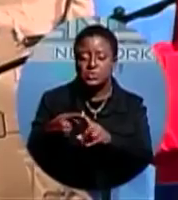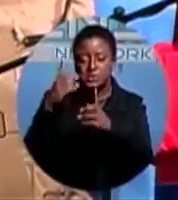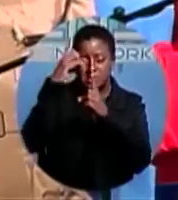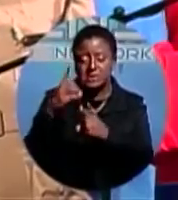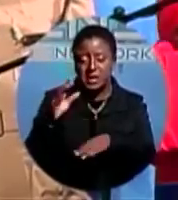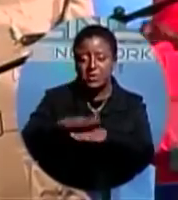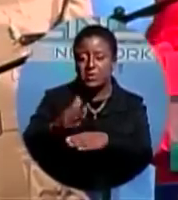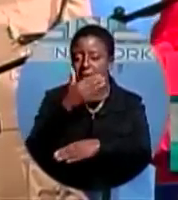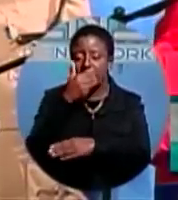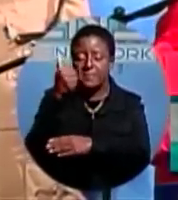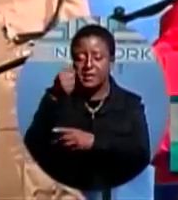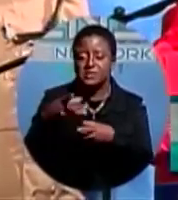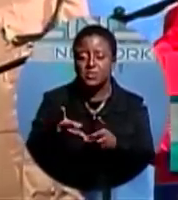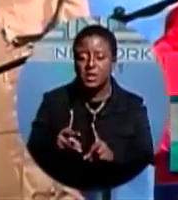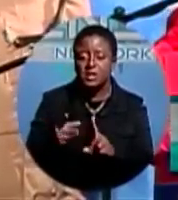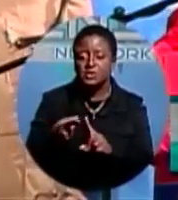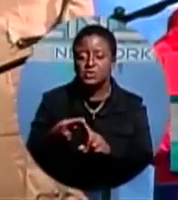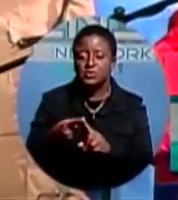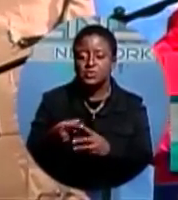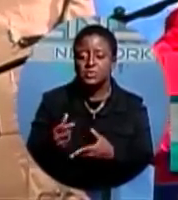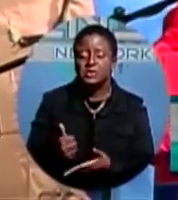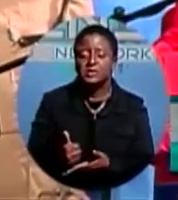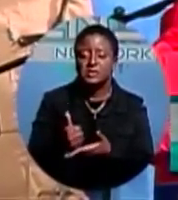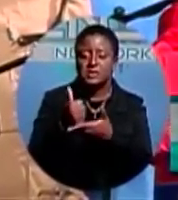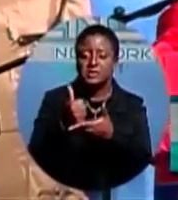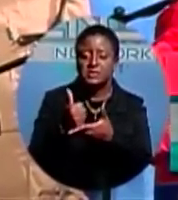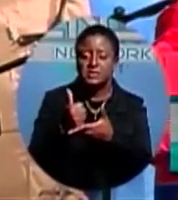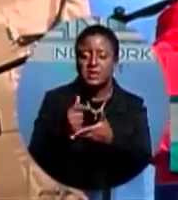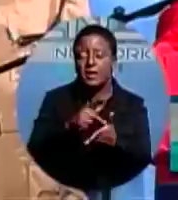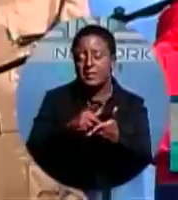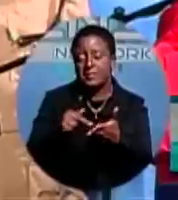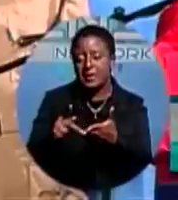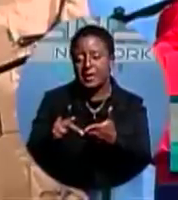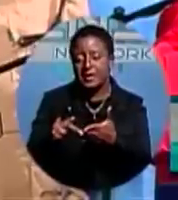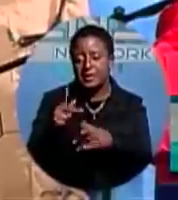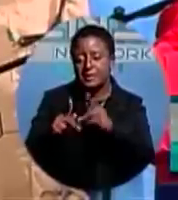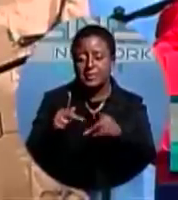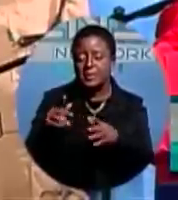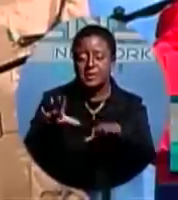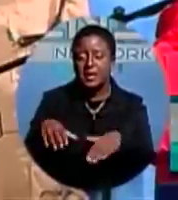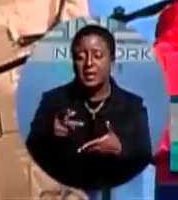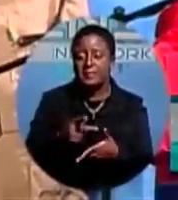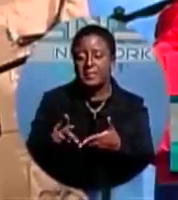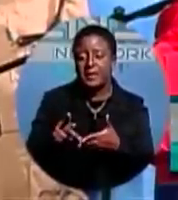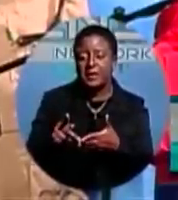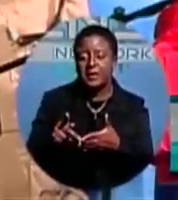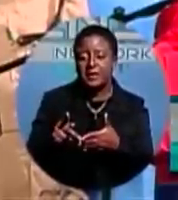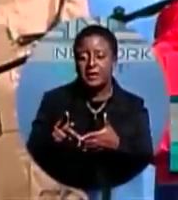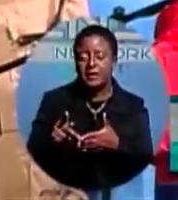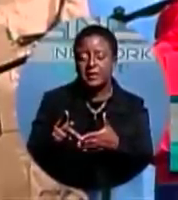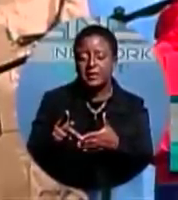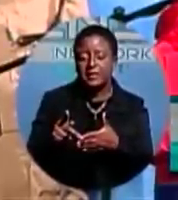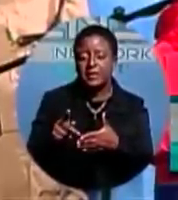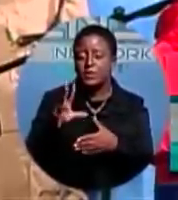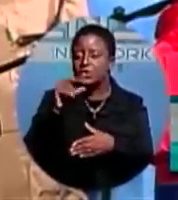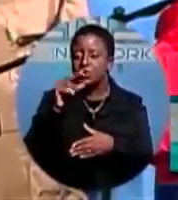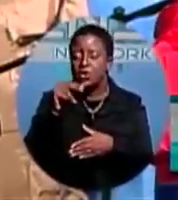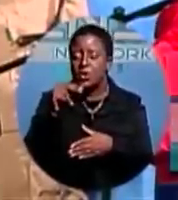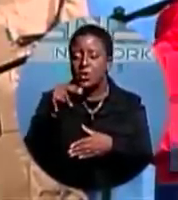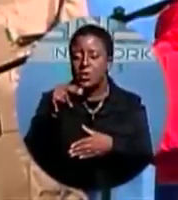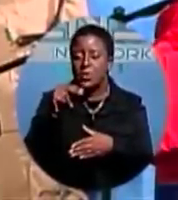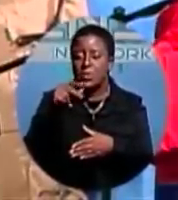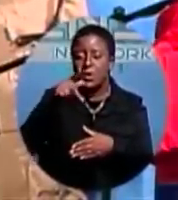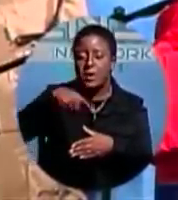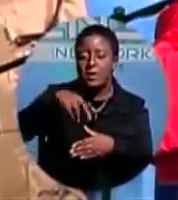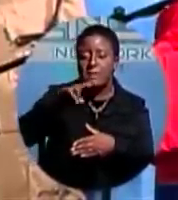introduction of a grace period, that is a period of up to two years, when you would pay no principal at all, if you were in that position,